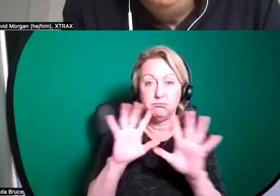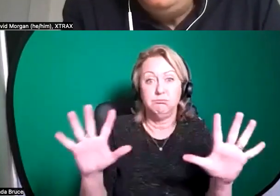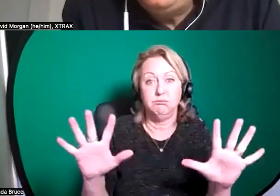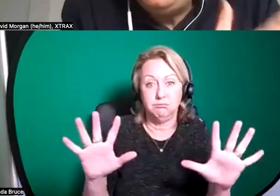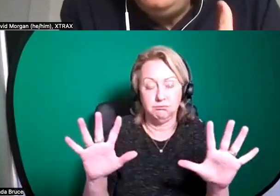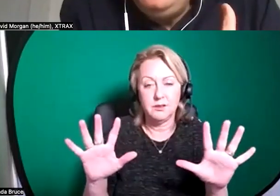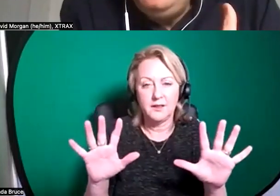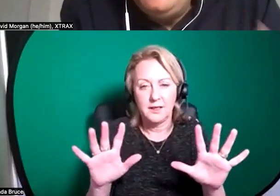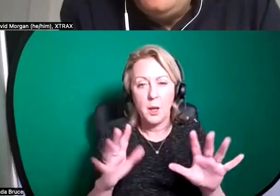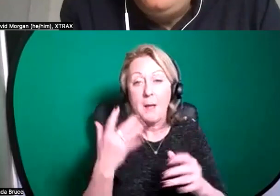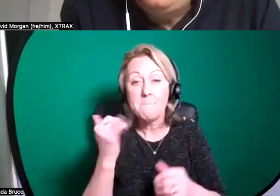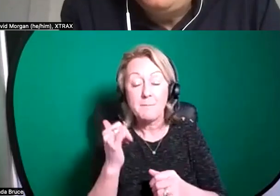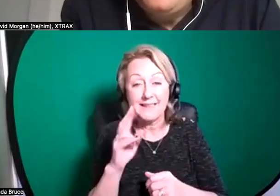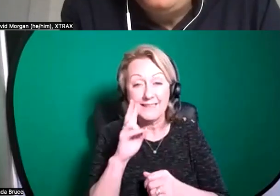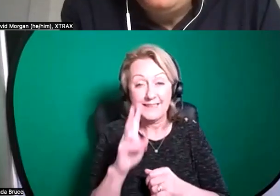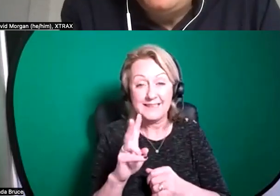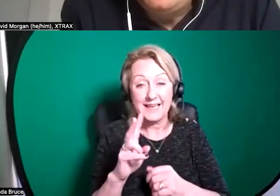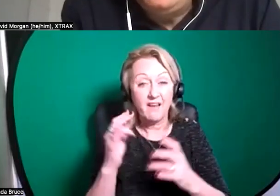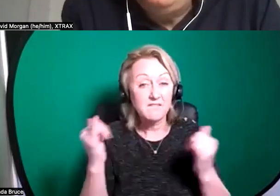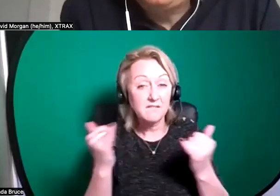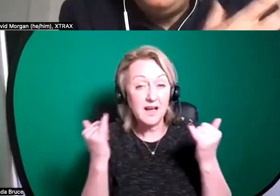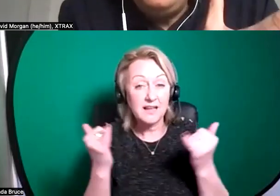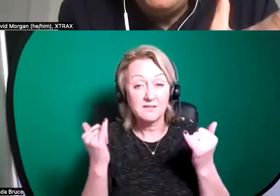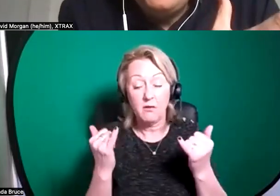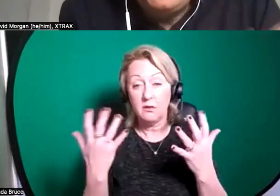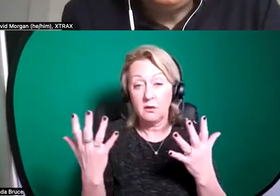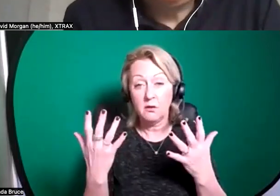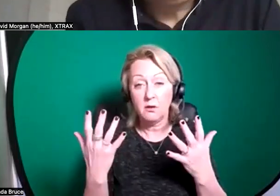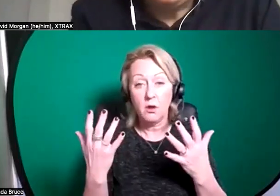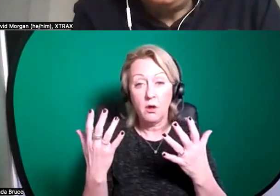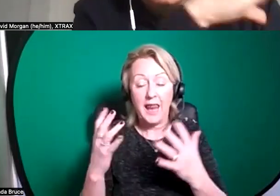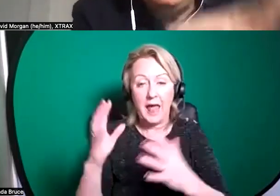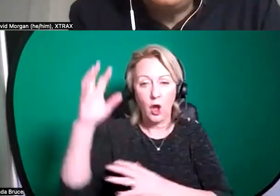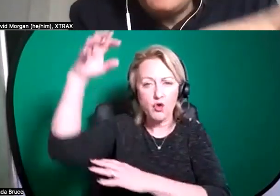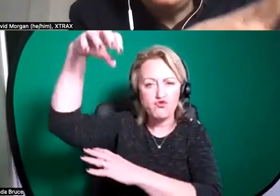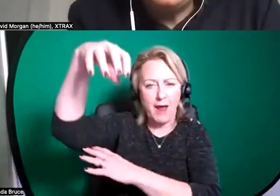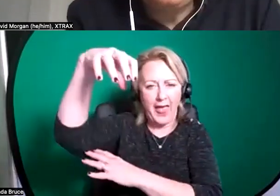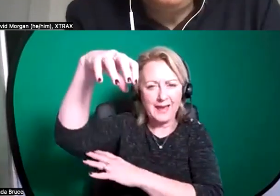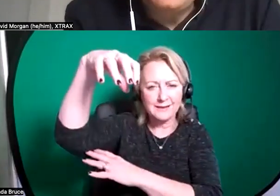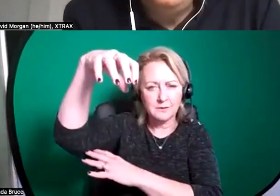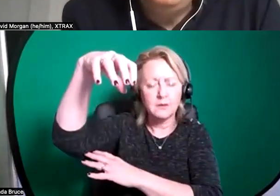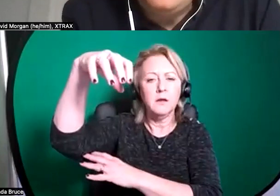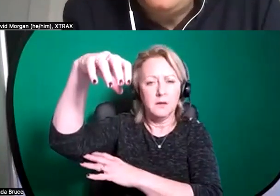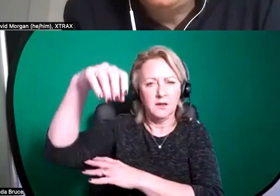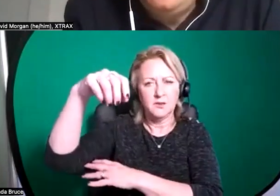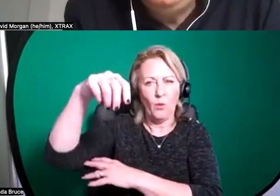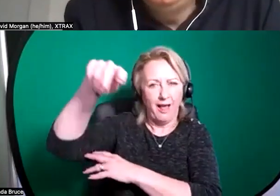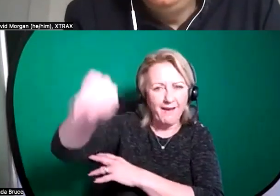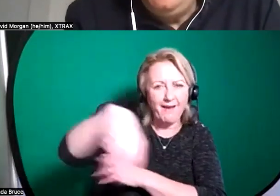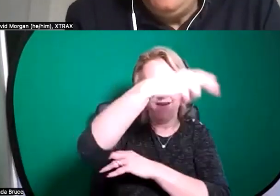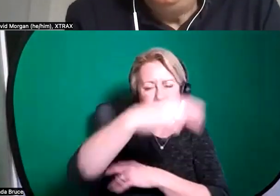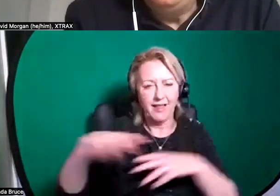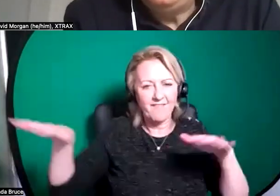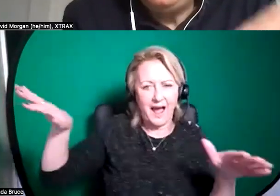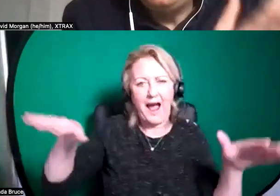you might see uh festivals presenting things like to have crane shows where the flying kind of sets from kind of a crane